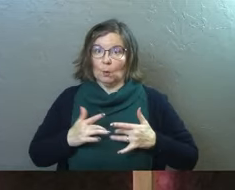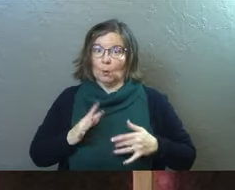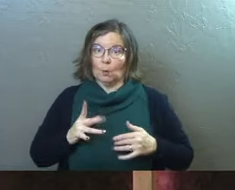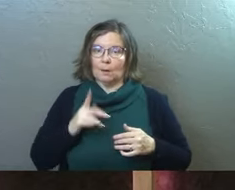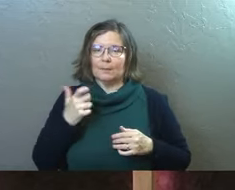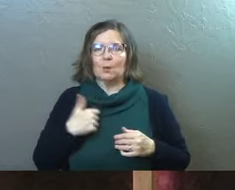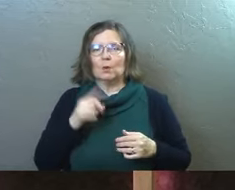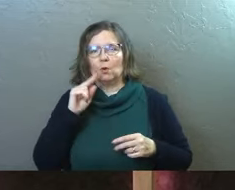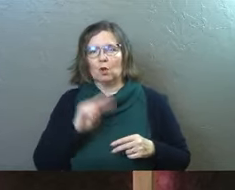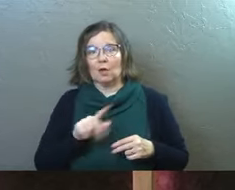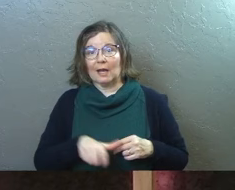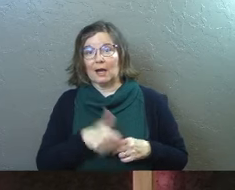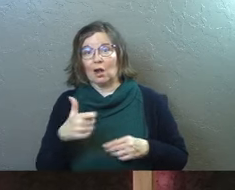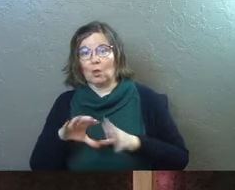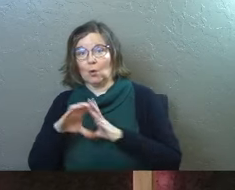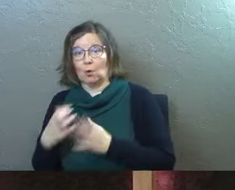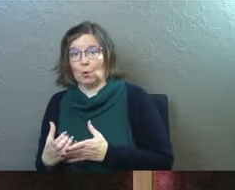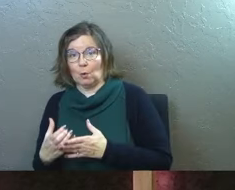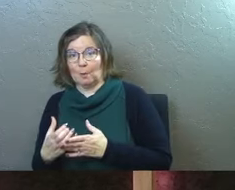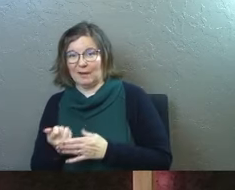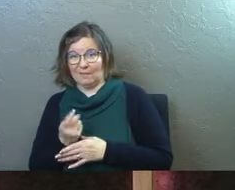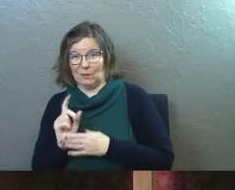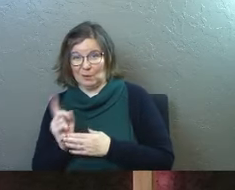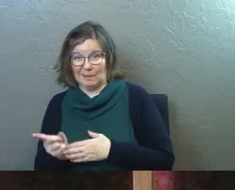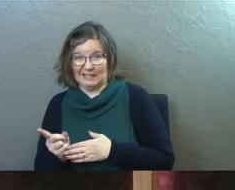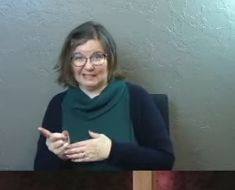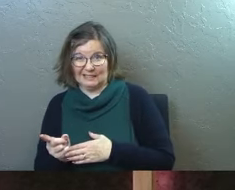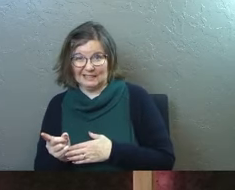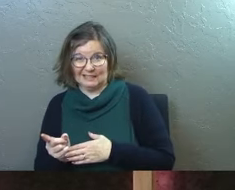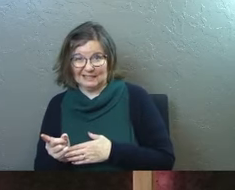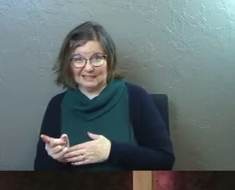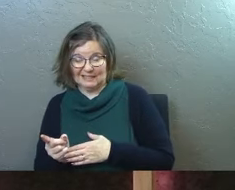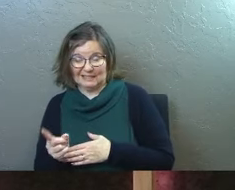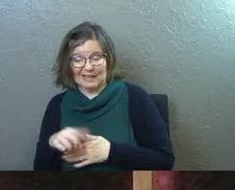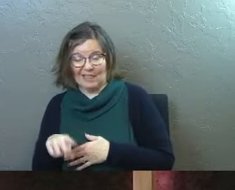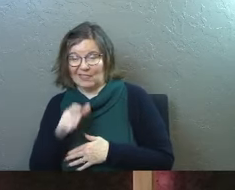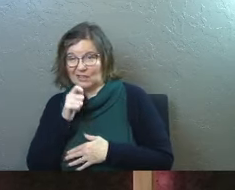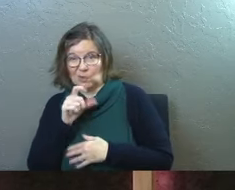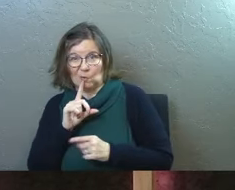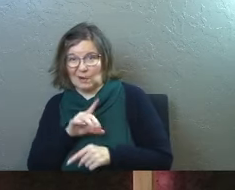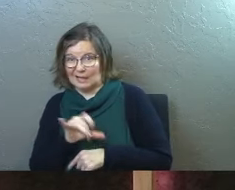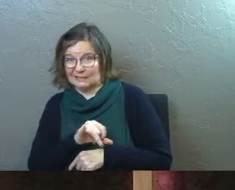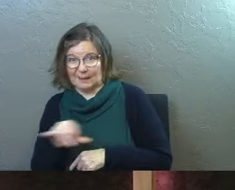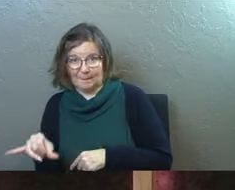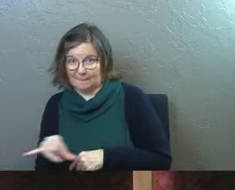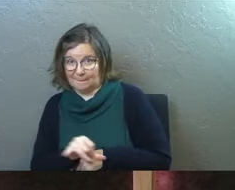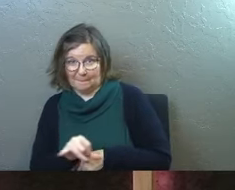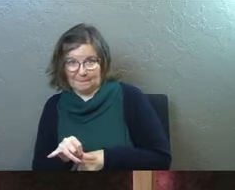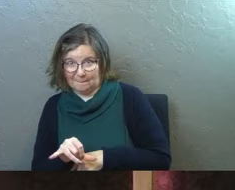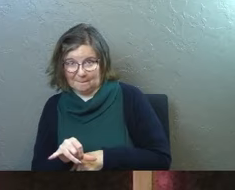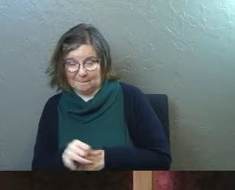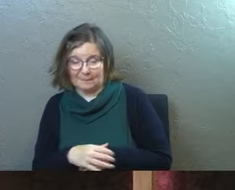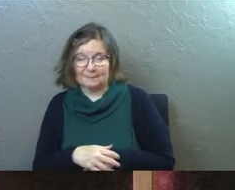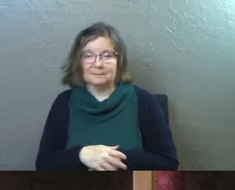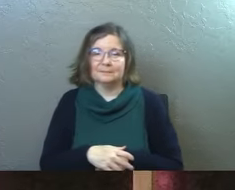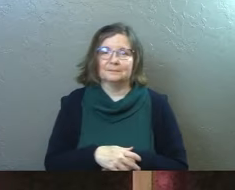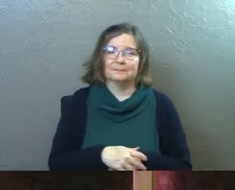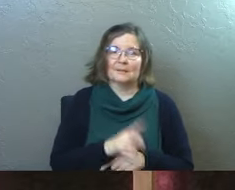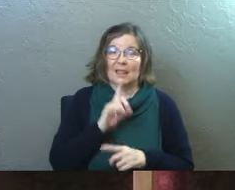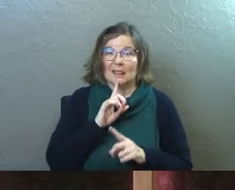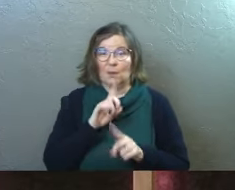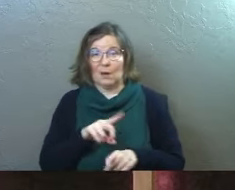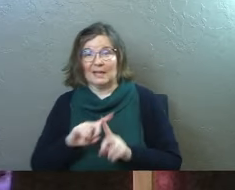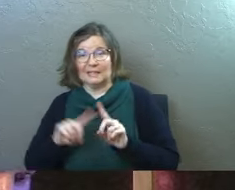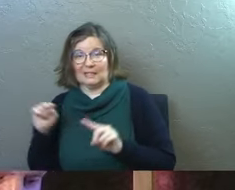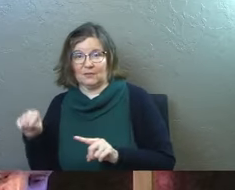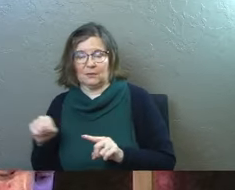were is because we're going to look at another group of people in just a few minutes, a little preview for you. And they don't react the same way. They're going to react